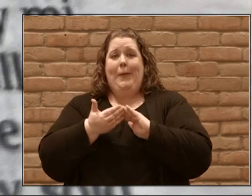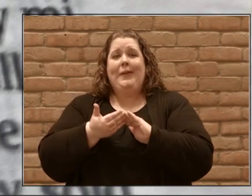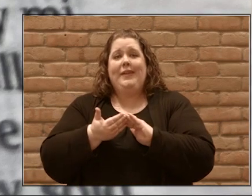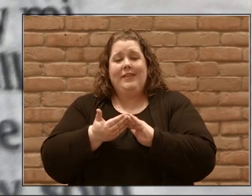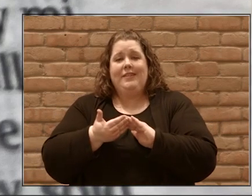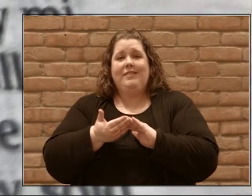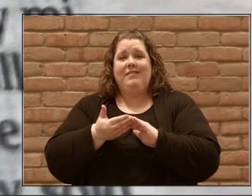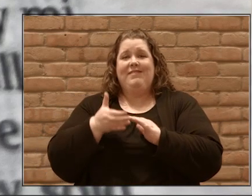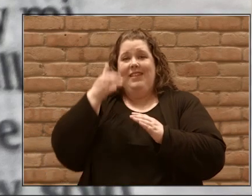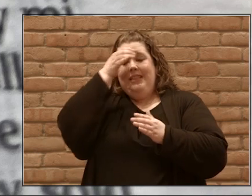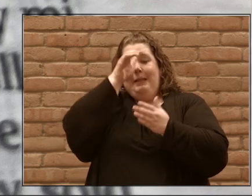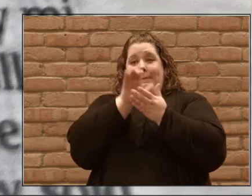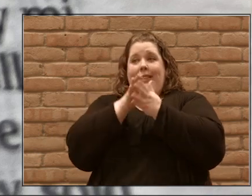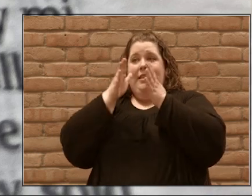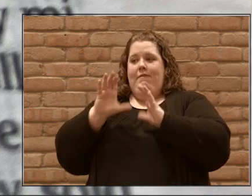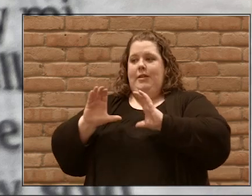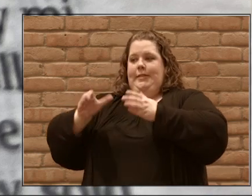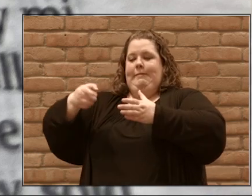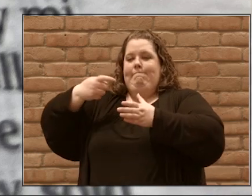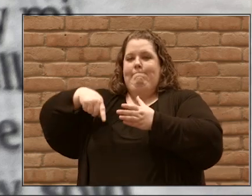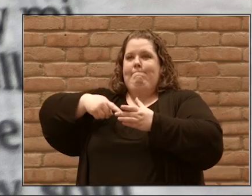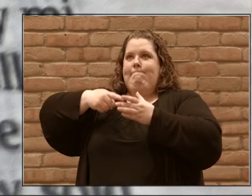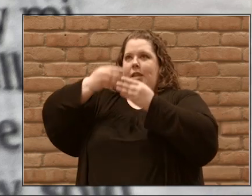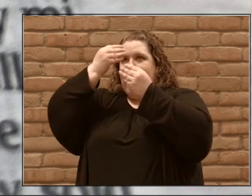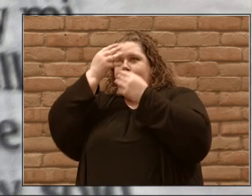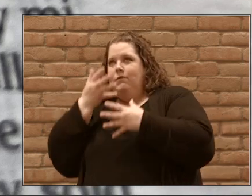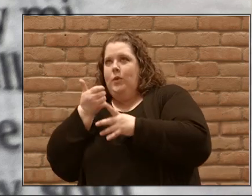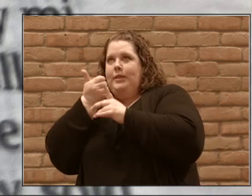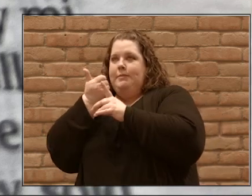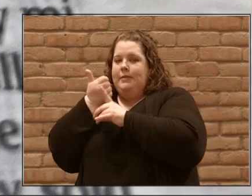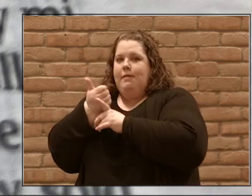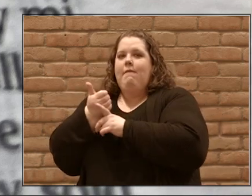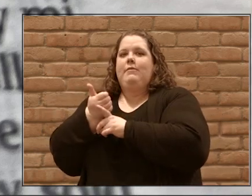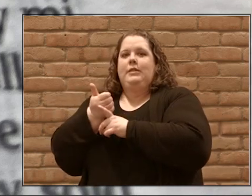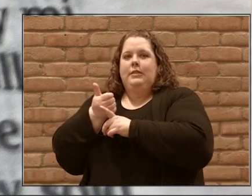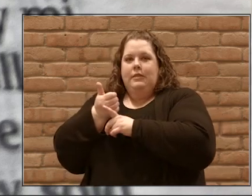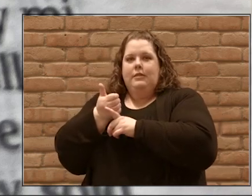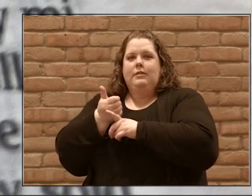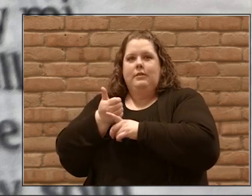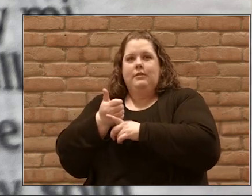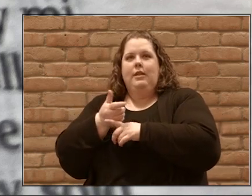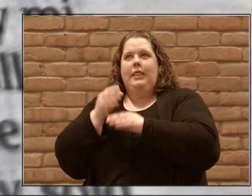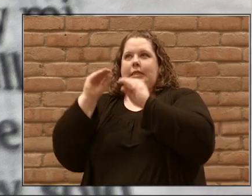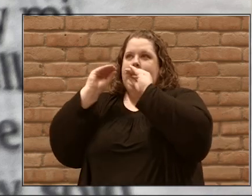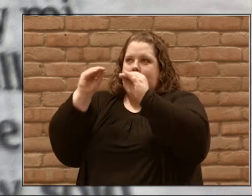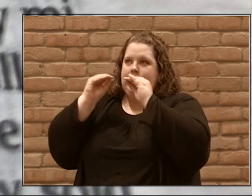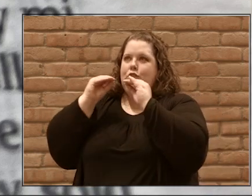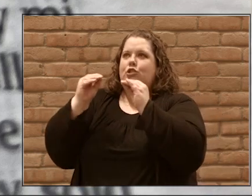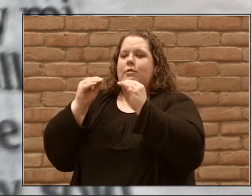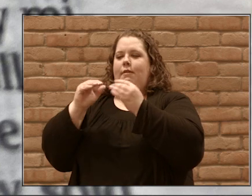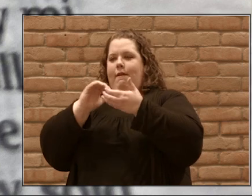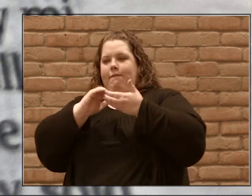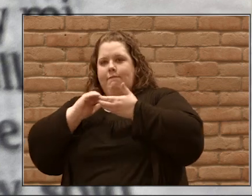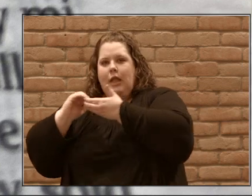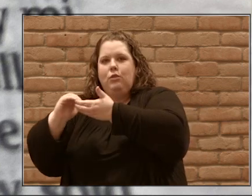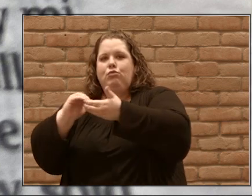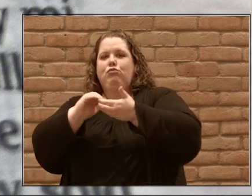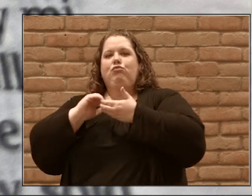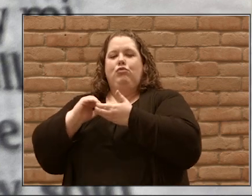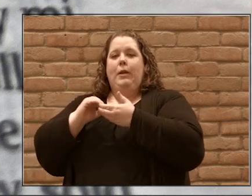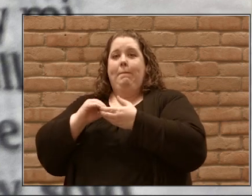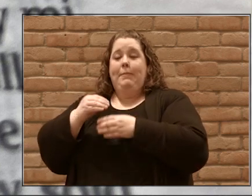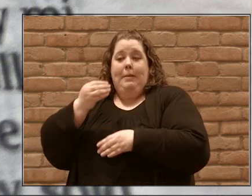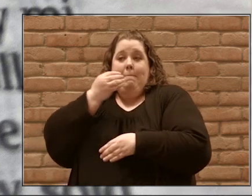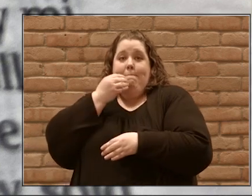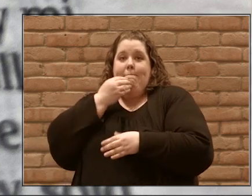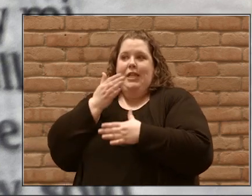All the believers devoted themselves to the apostles' teaching and to the fellowship and to sharing in meals, including the Lord's